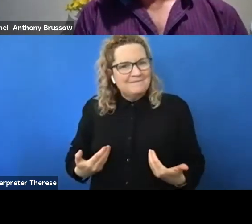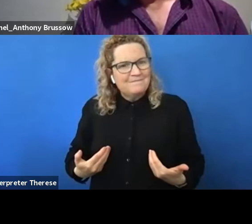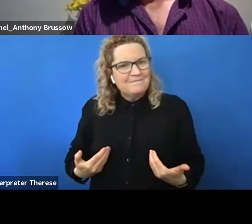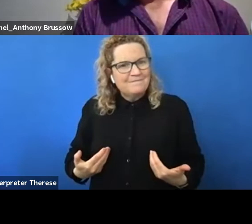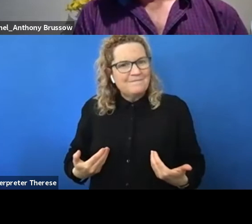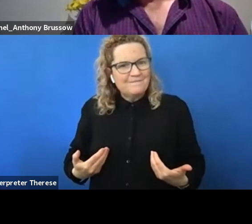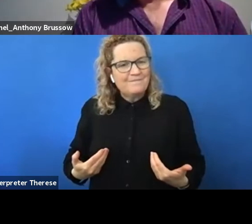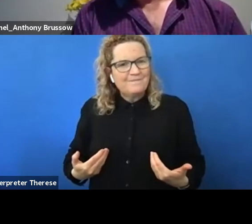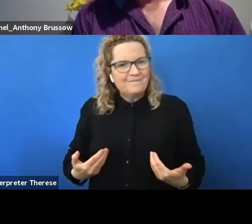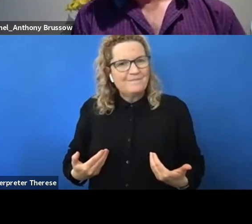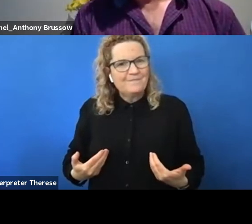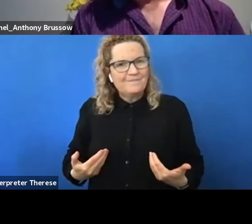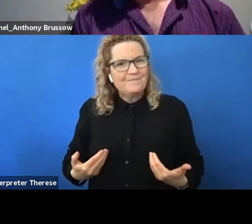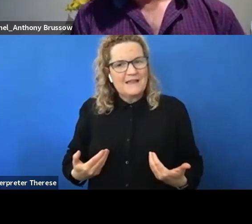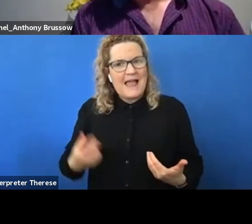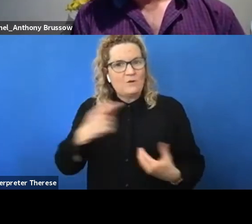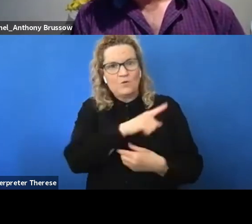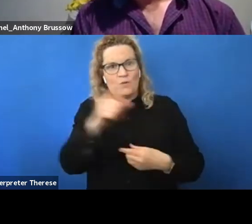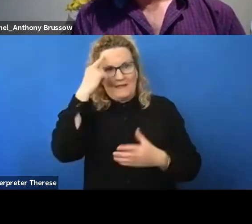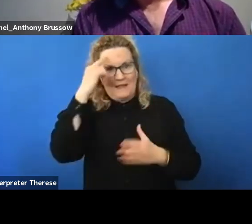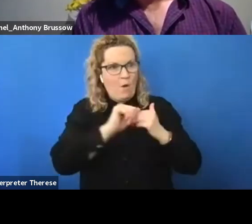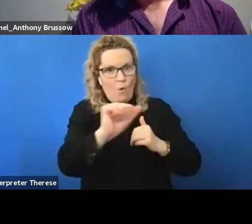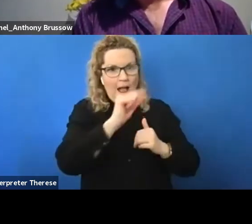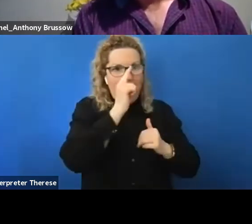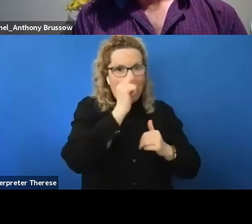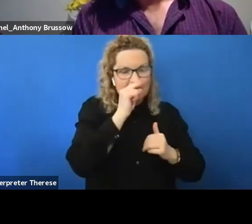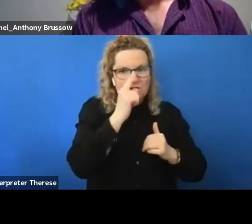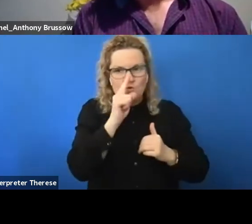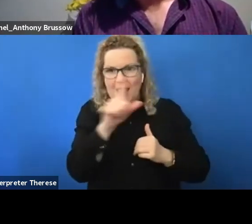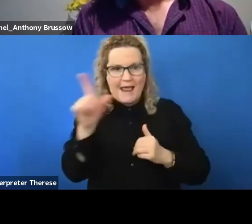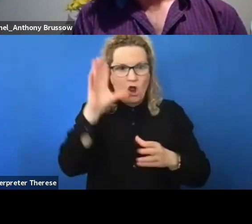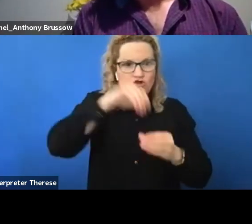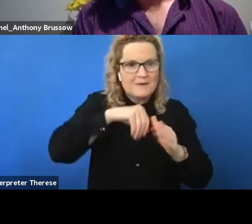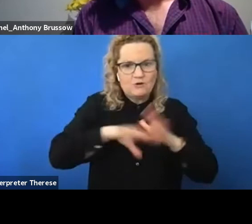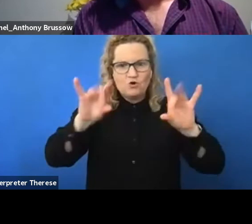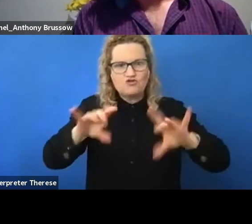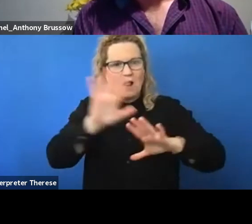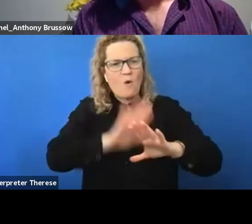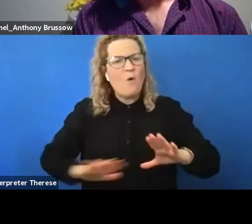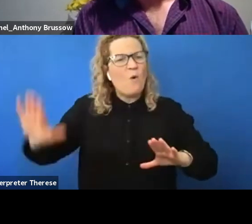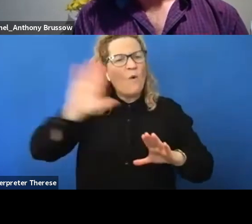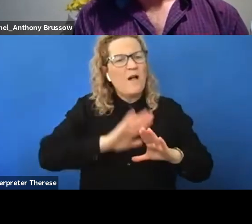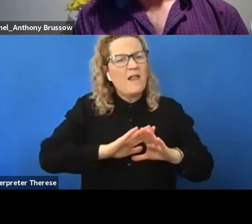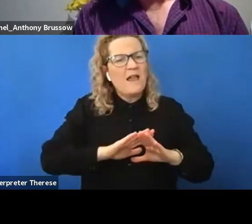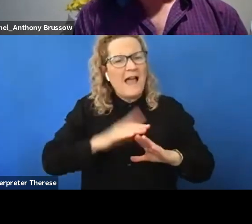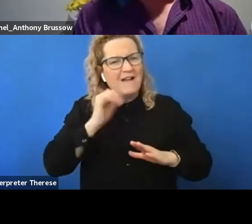thinking about their own abilities of where they can contribute to Australia as a whole and find their purpose